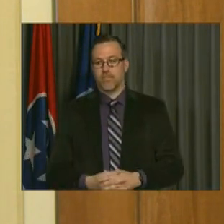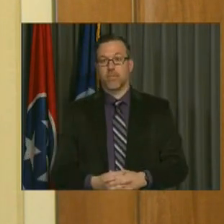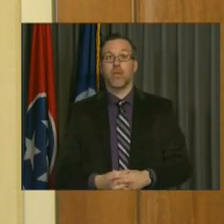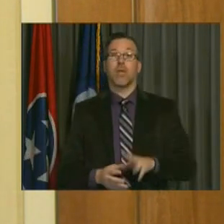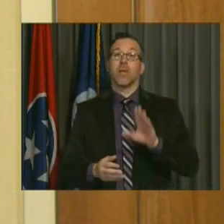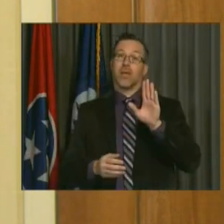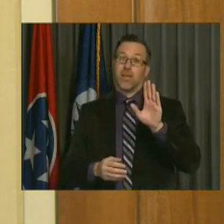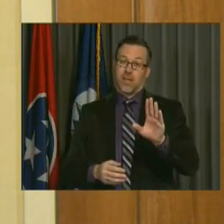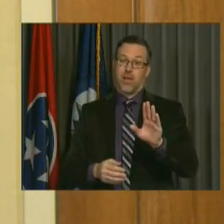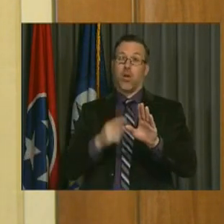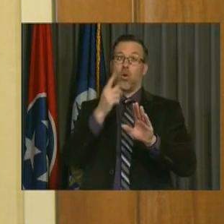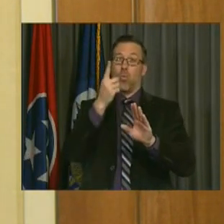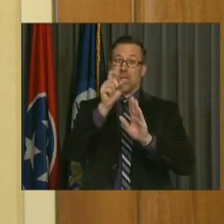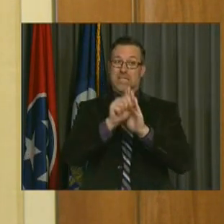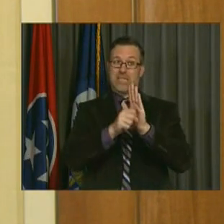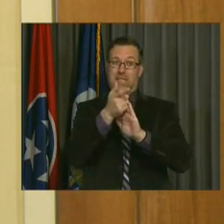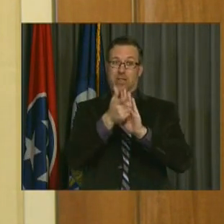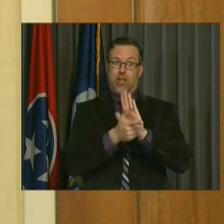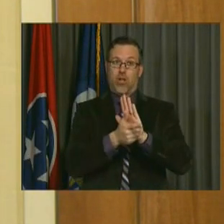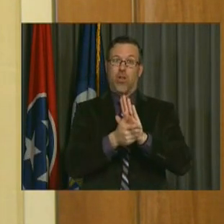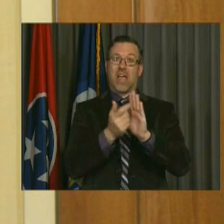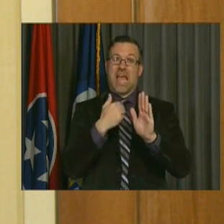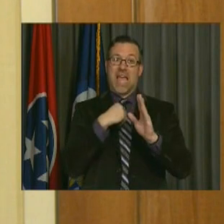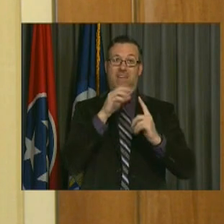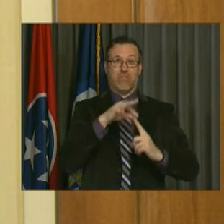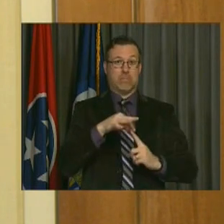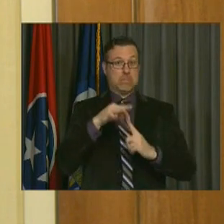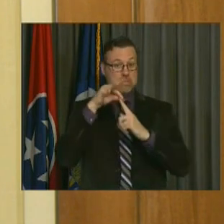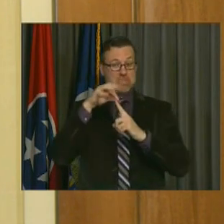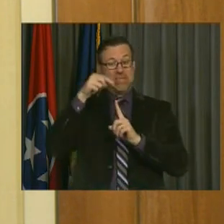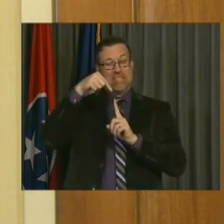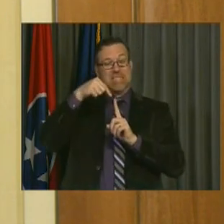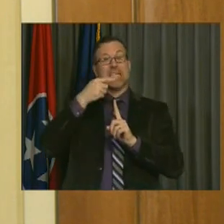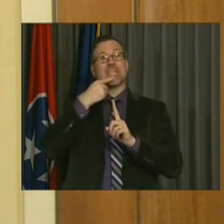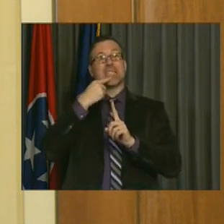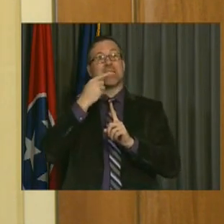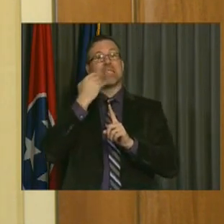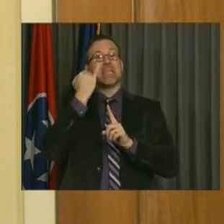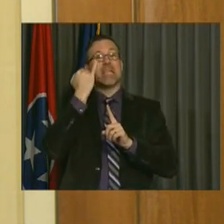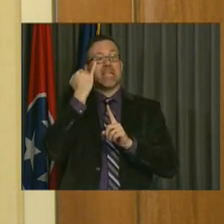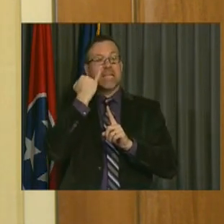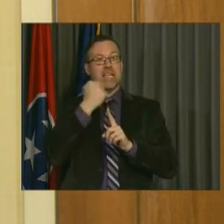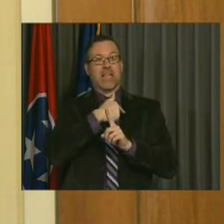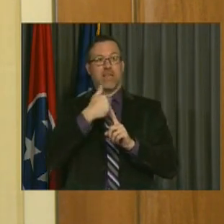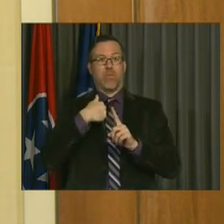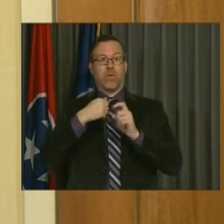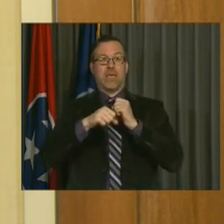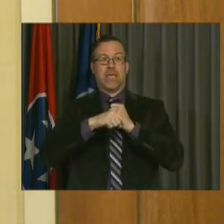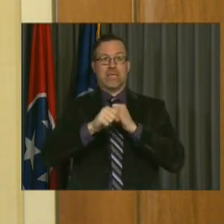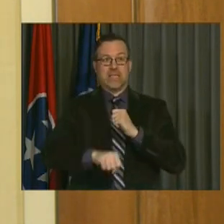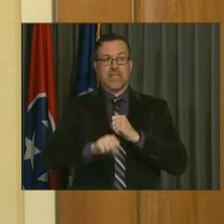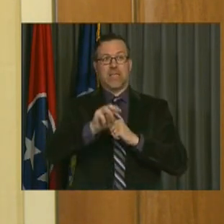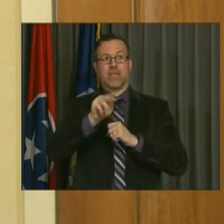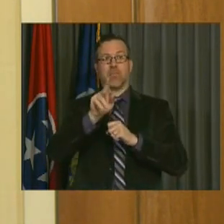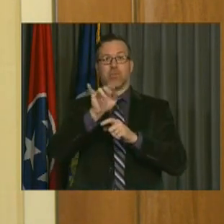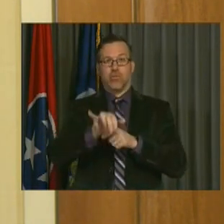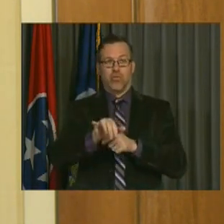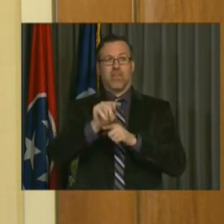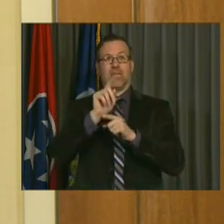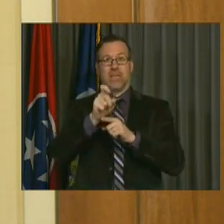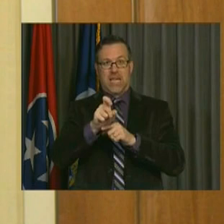law that says that extended maturity tax anticipation notes